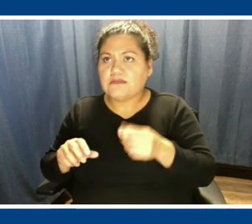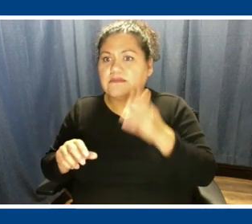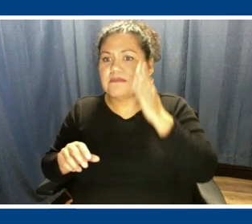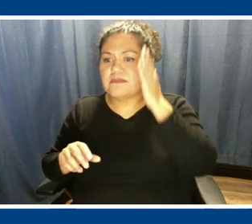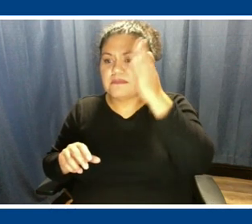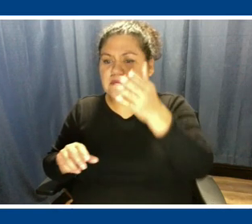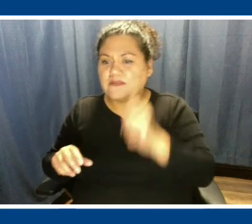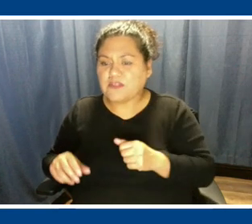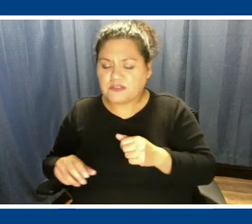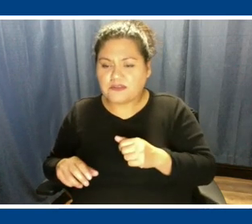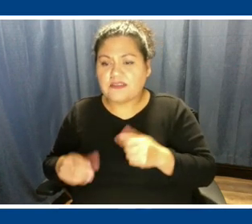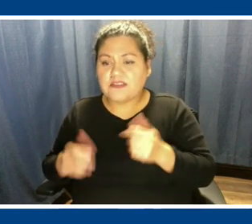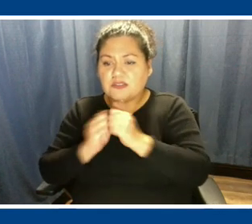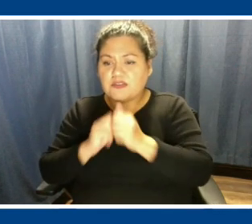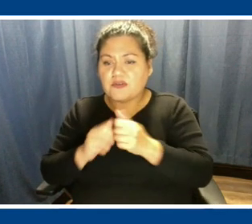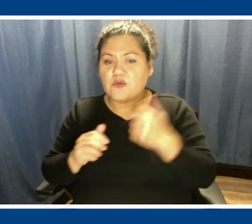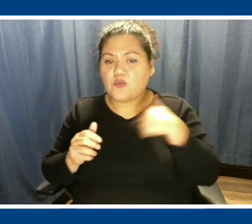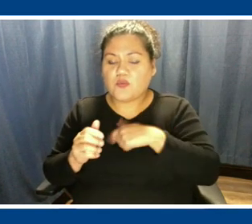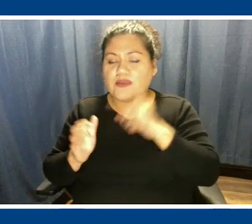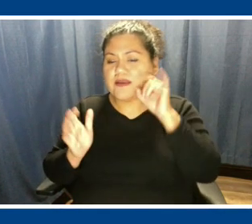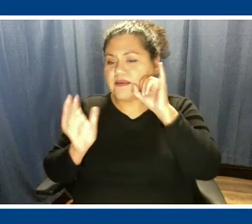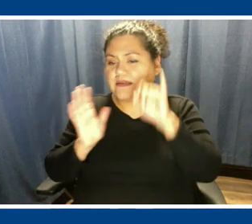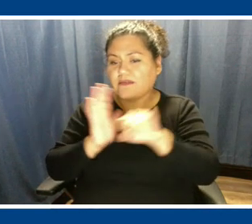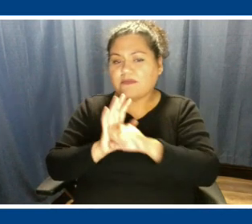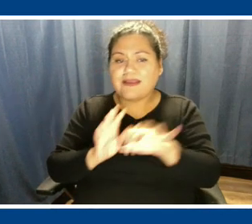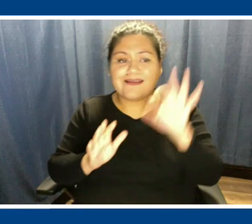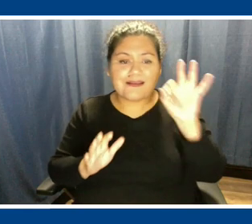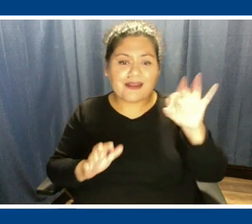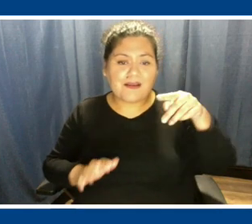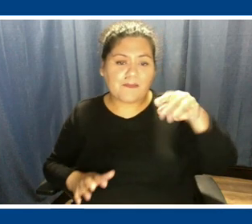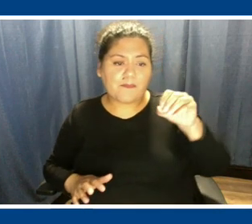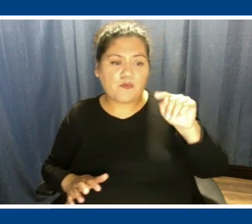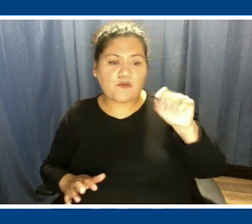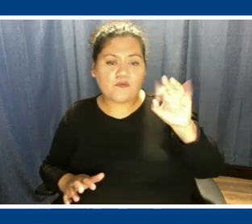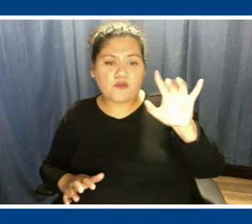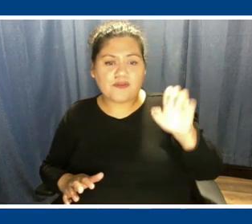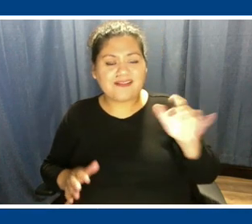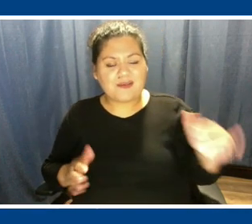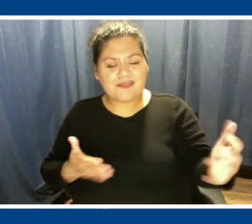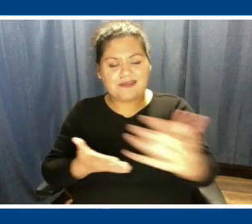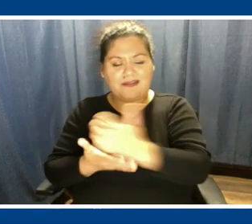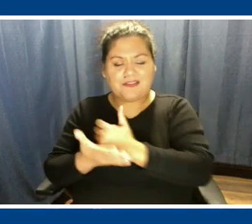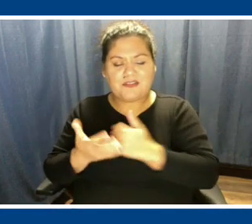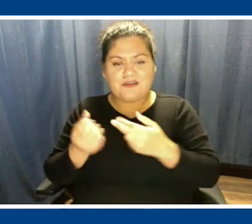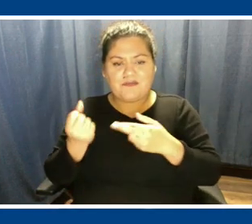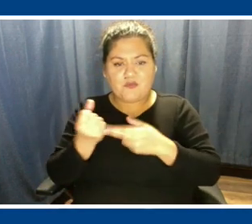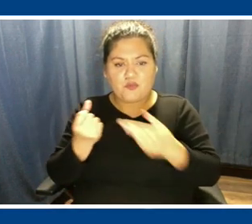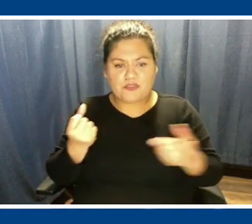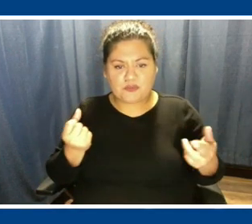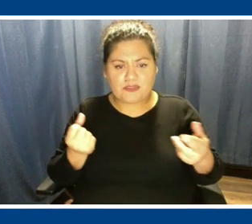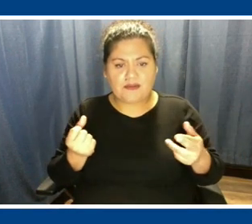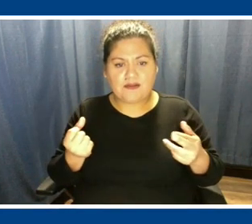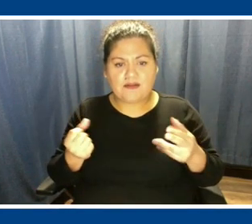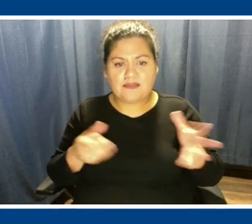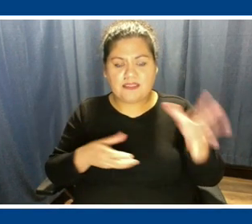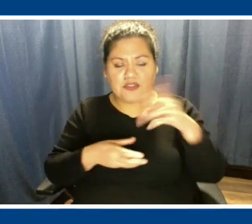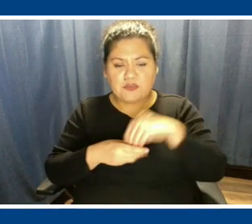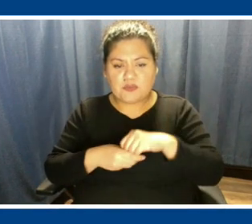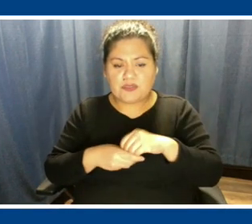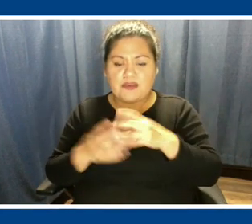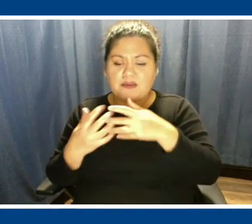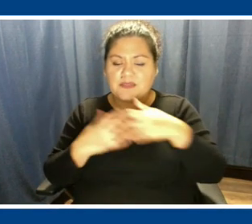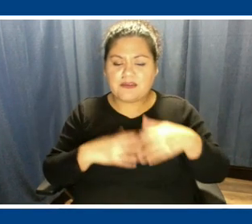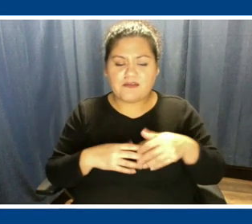identified nine portfolios. That was a collection of resources that were composed of a combination of renewable